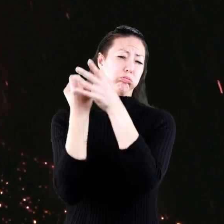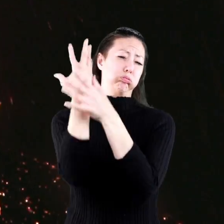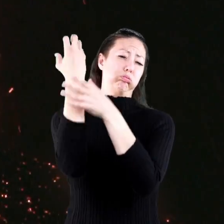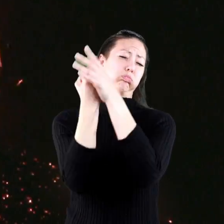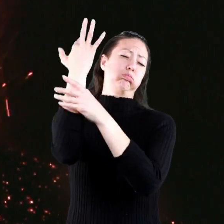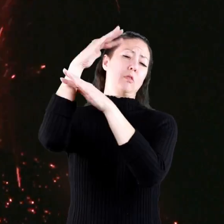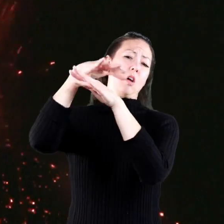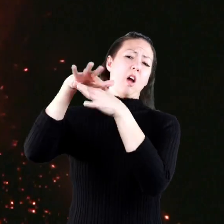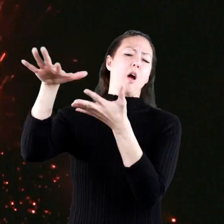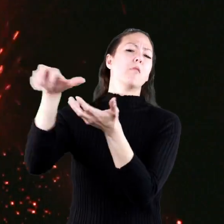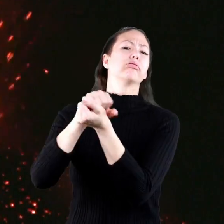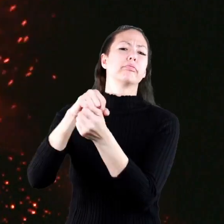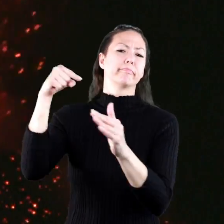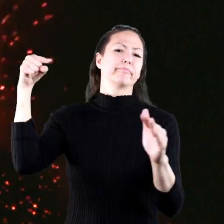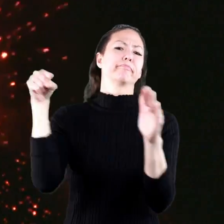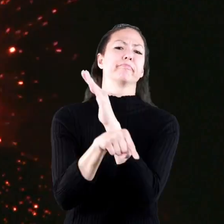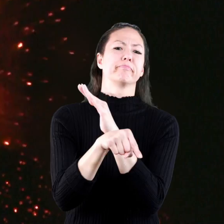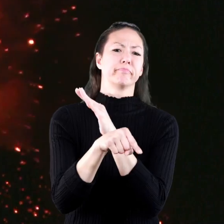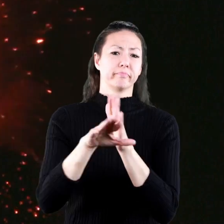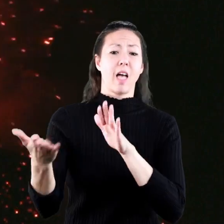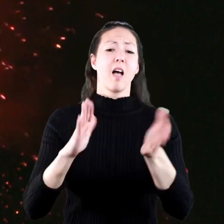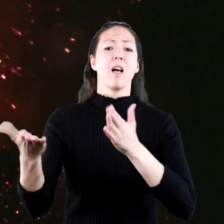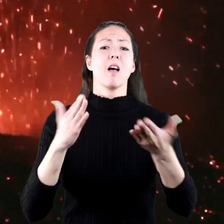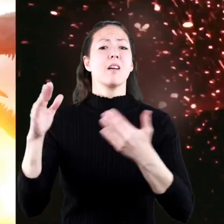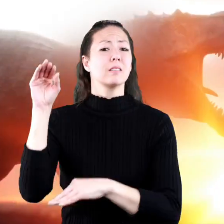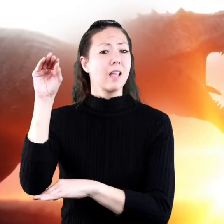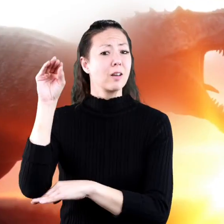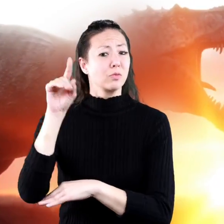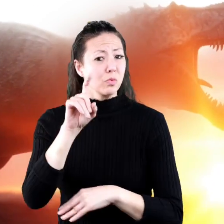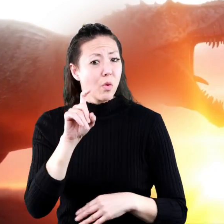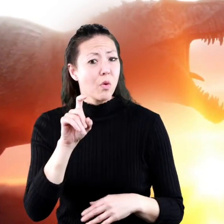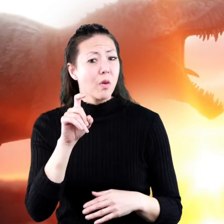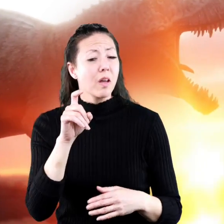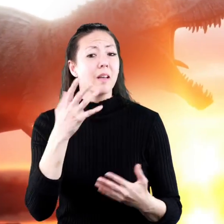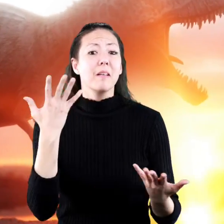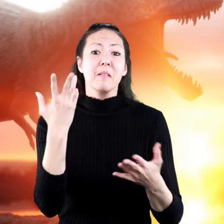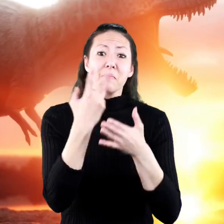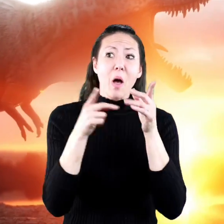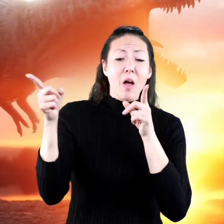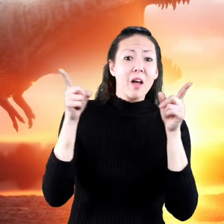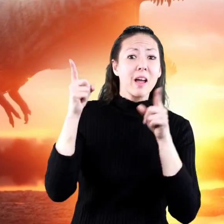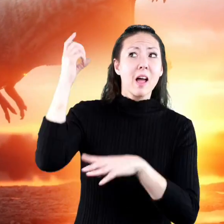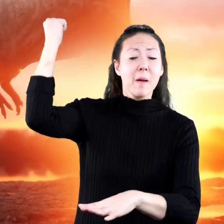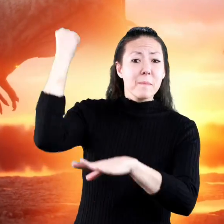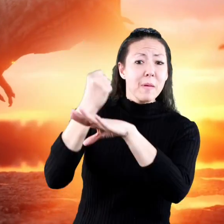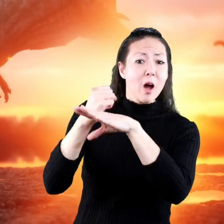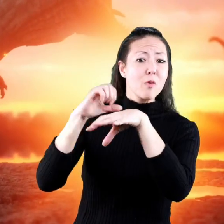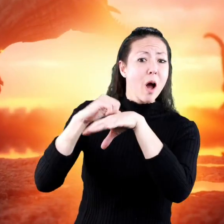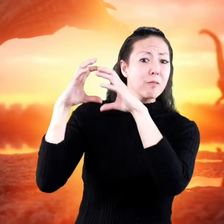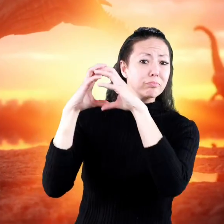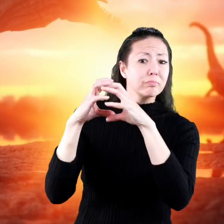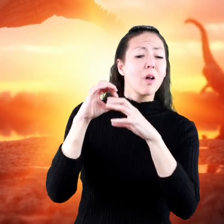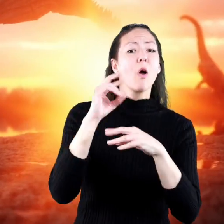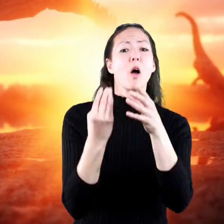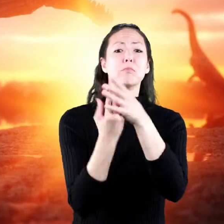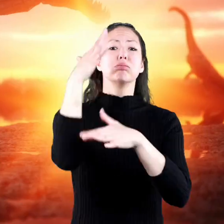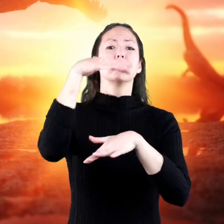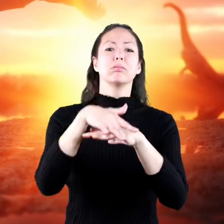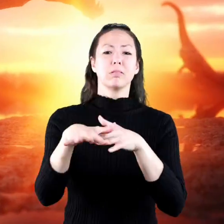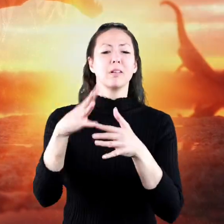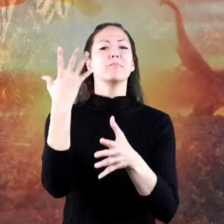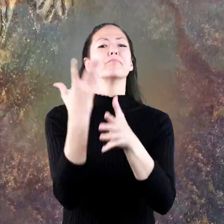activity that caused the change in the earth climate maybe both ideas are right whatever it was